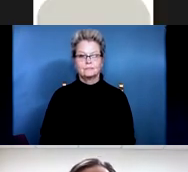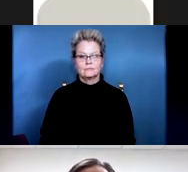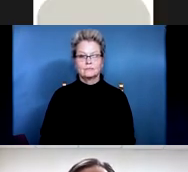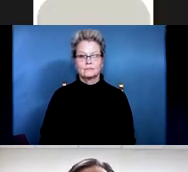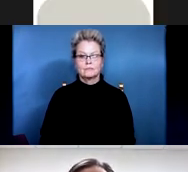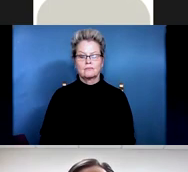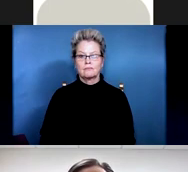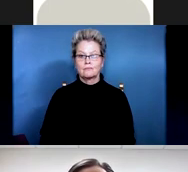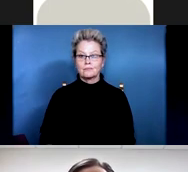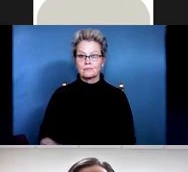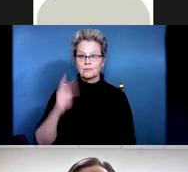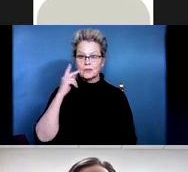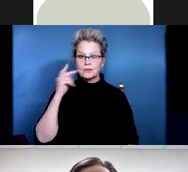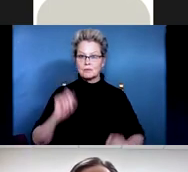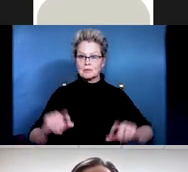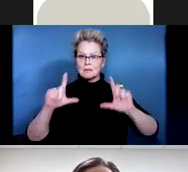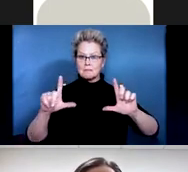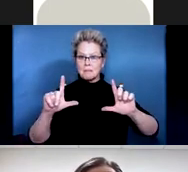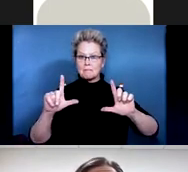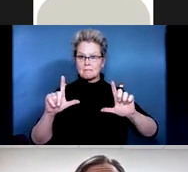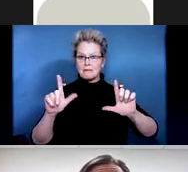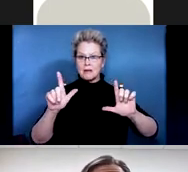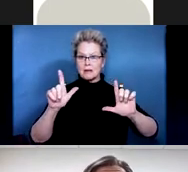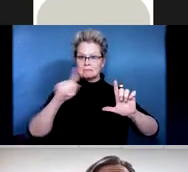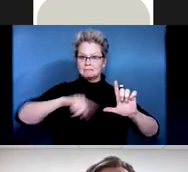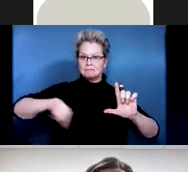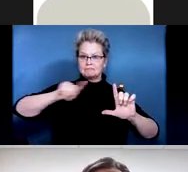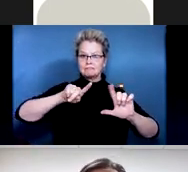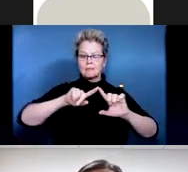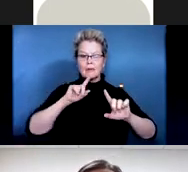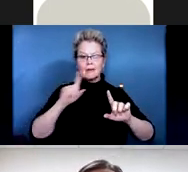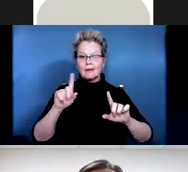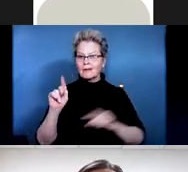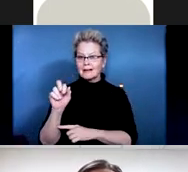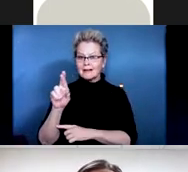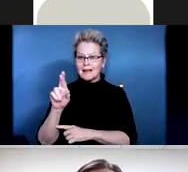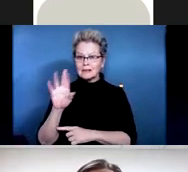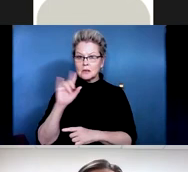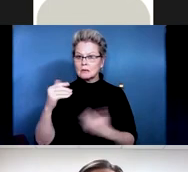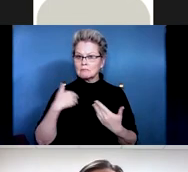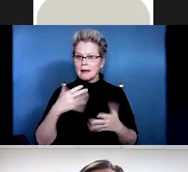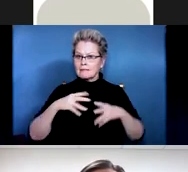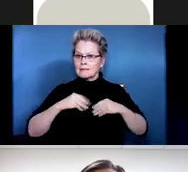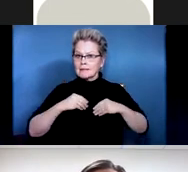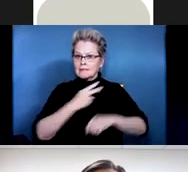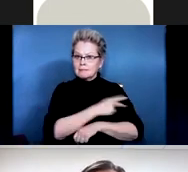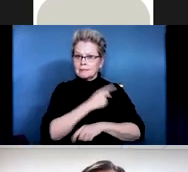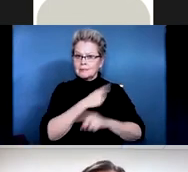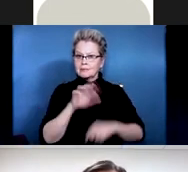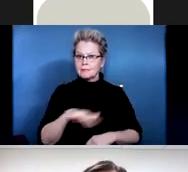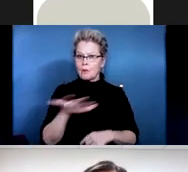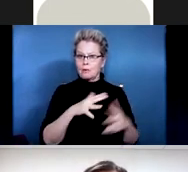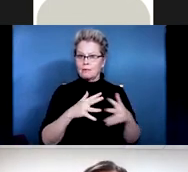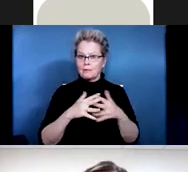Um, so Kessler serves clients, um, from all over the country. Um, however, as mentioned earlier, our program only